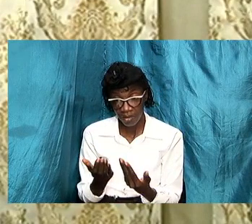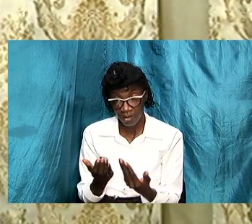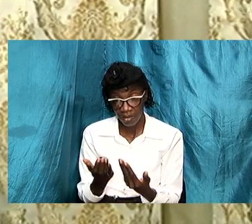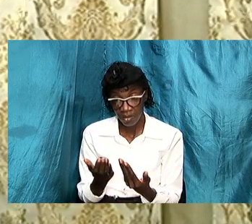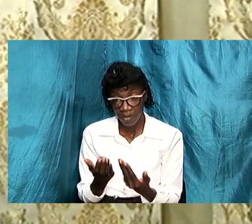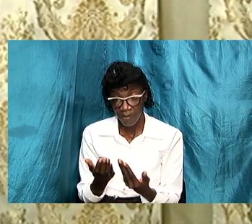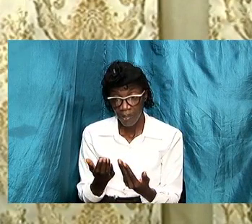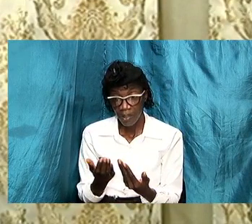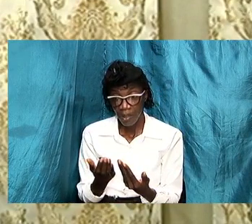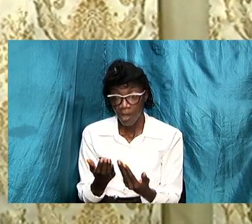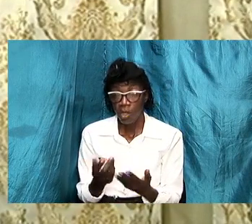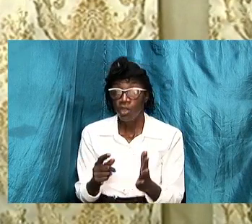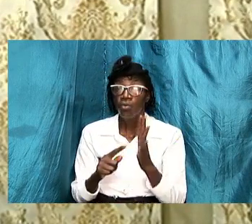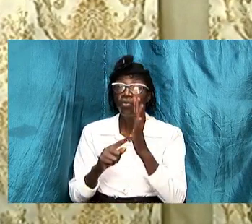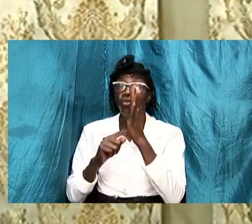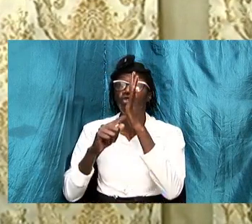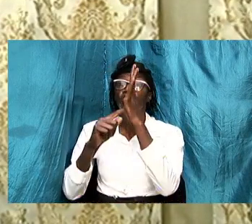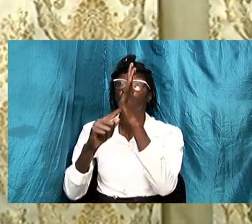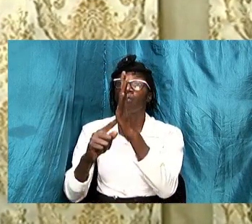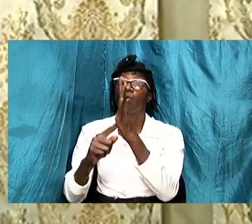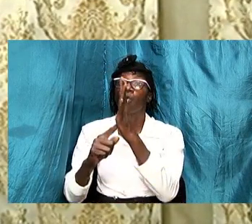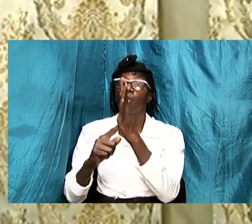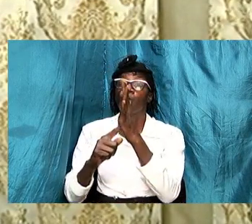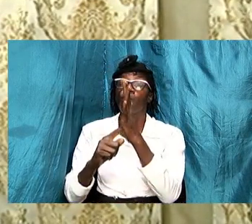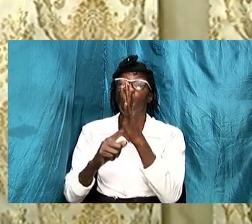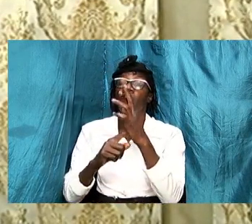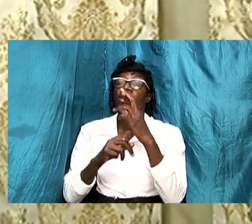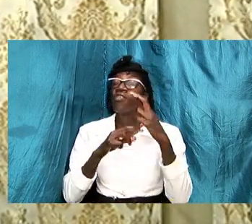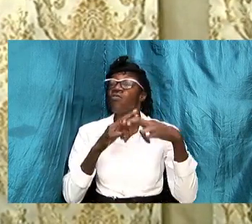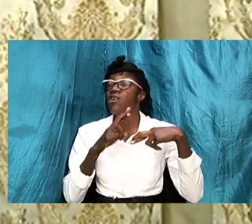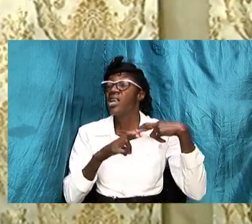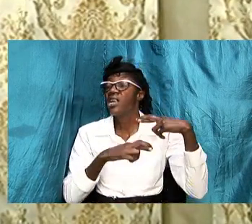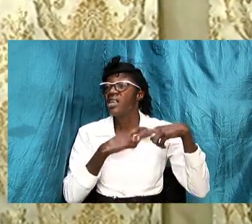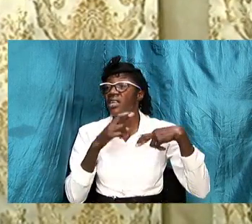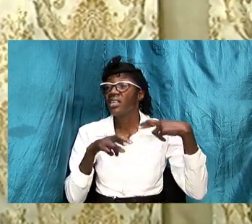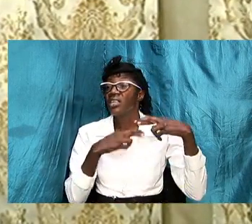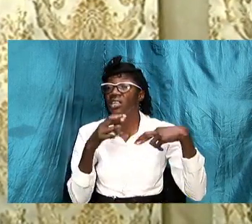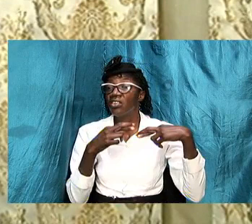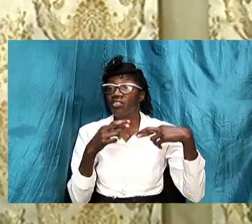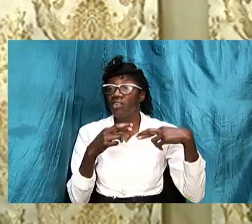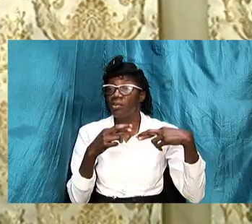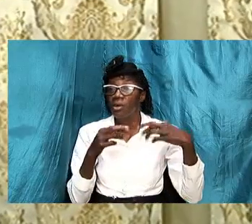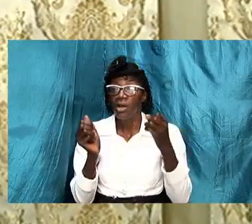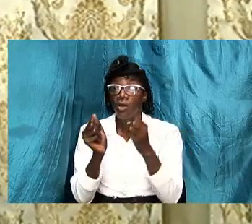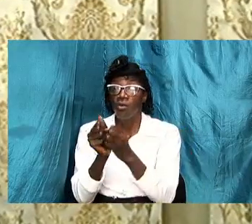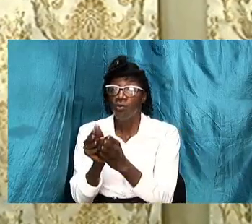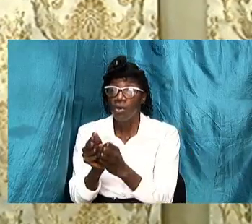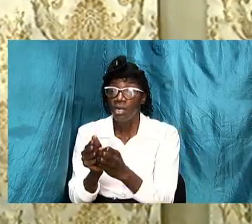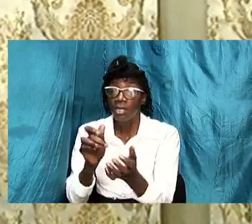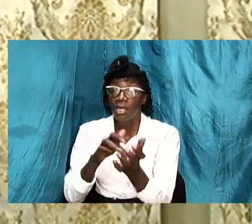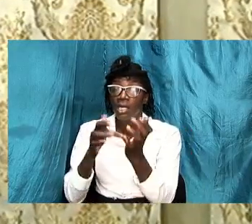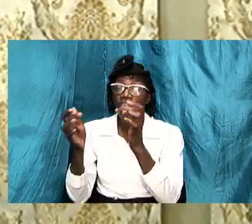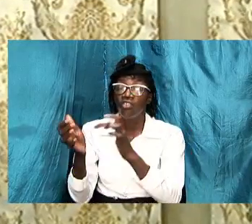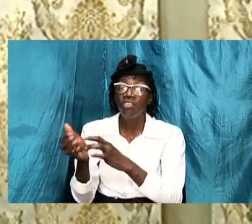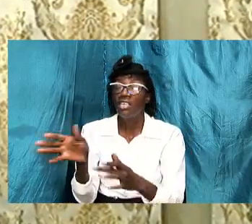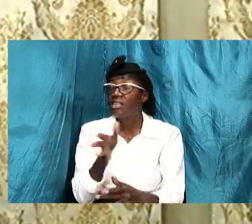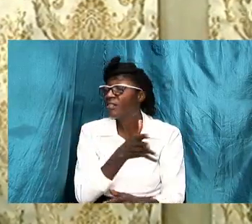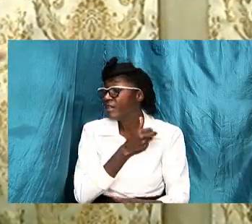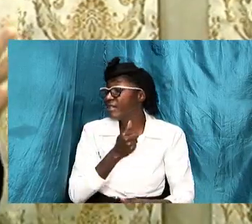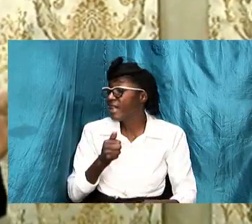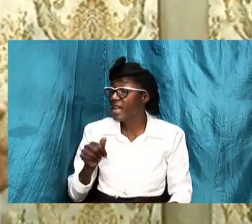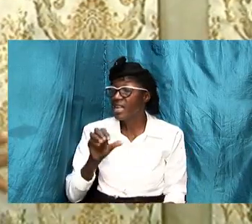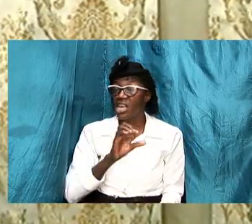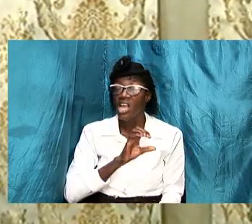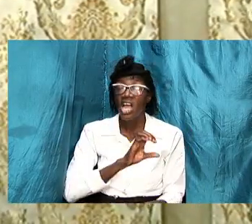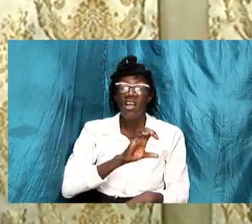replica of the relationship between jesus christ and the church and we have